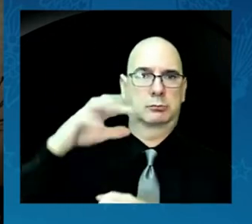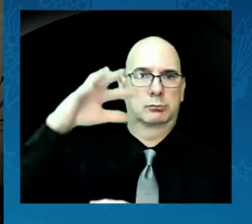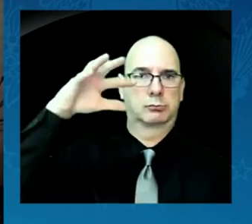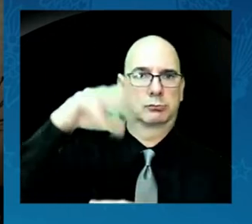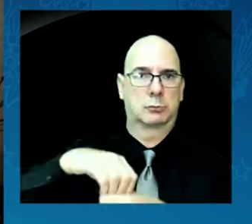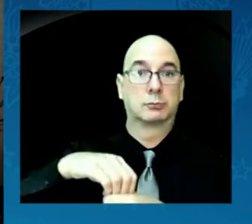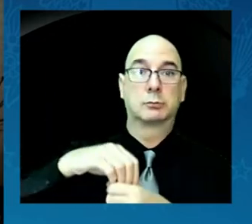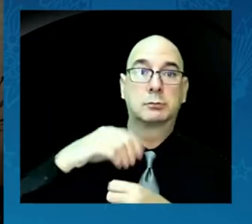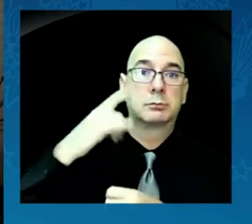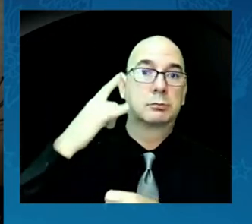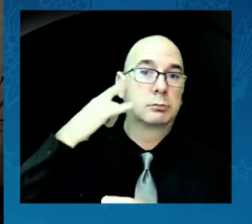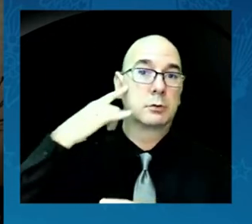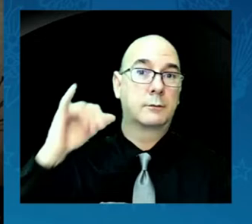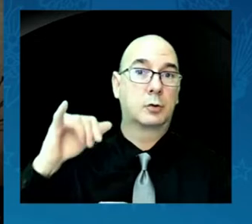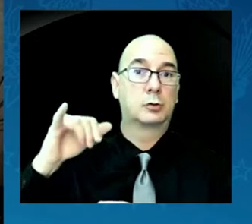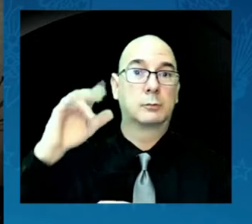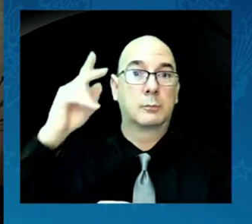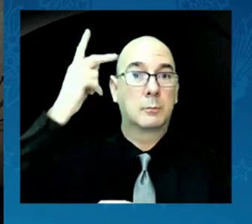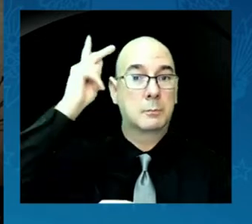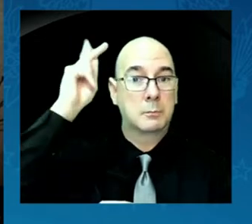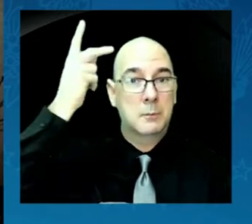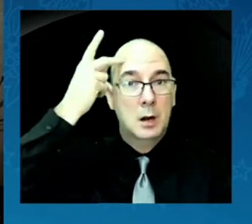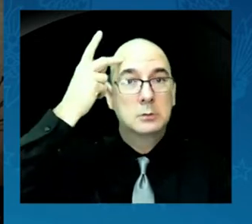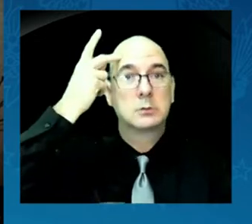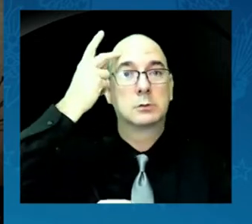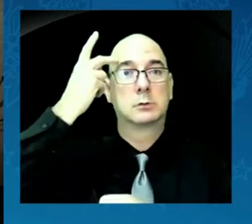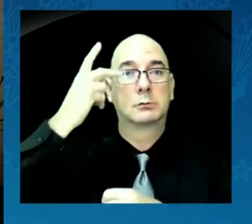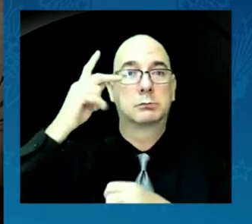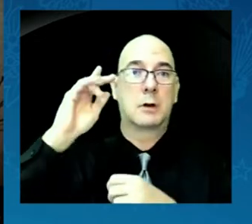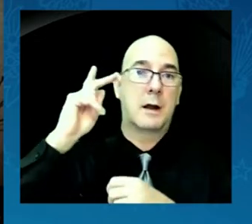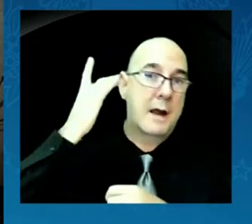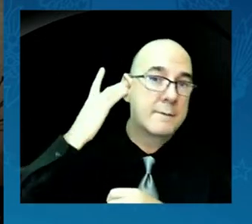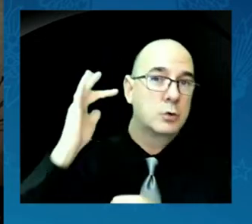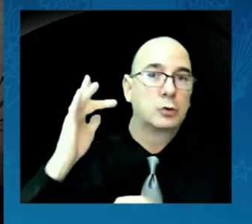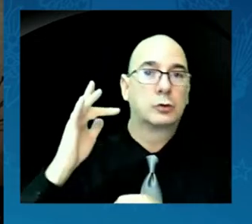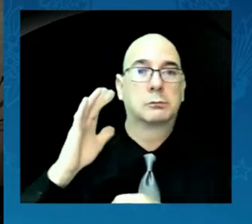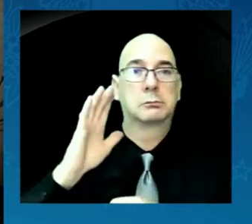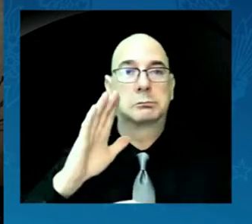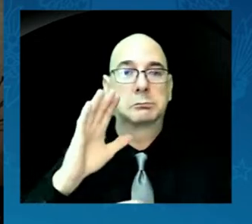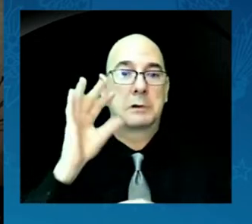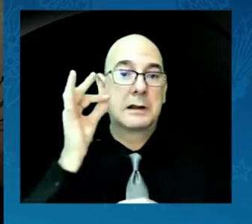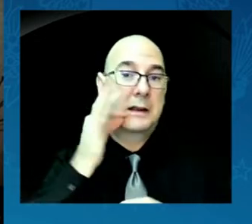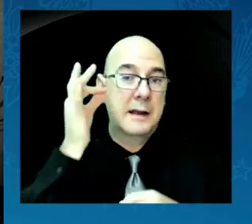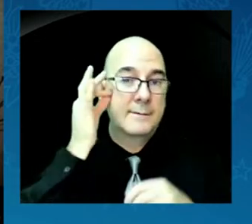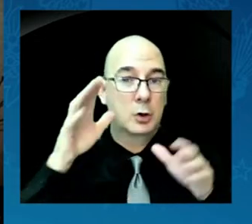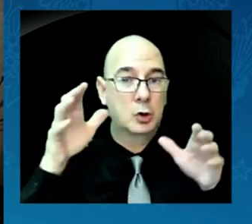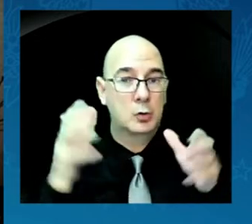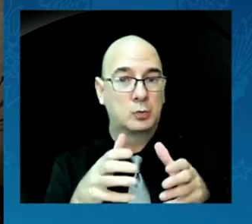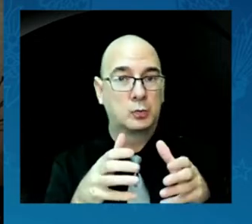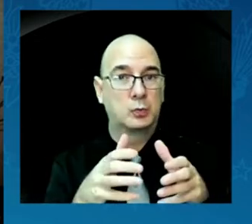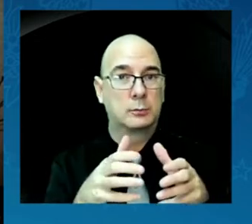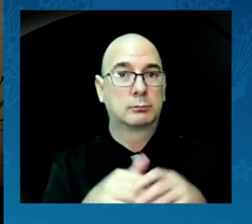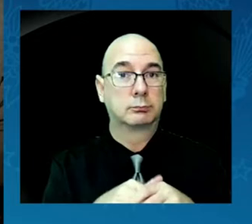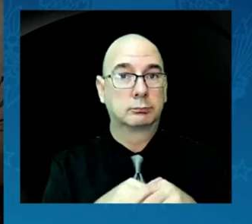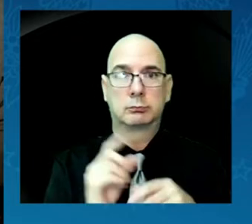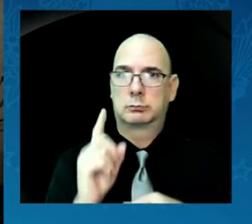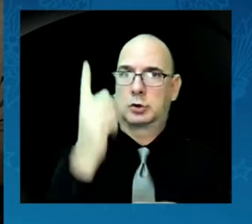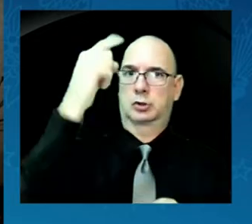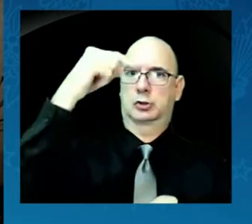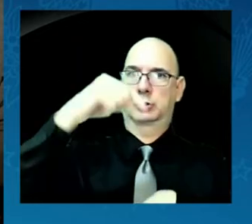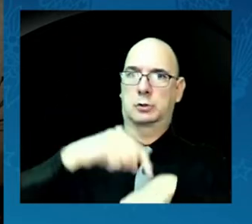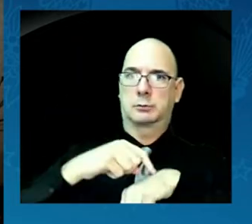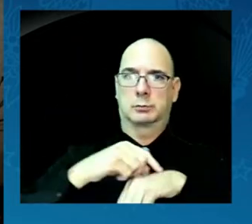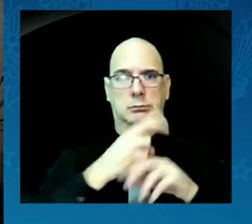tribes for nearly two decades. But I'm proud to say this is the first time I've had the honor of introducing my friend as Vice President